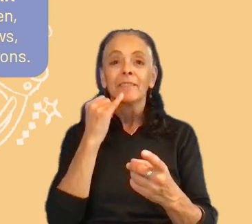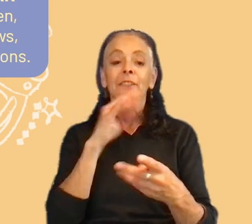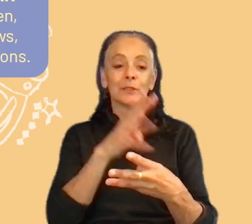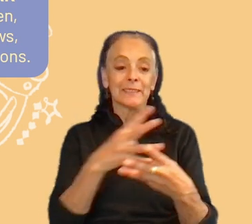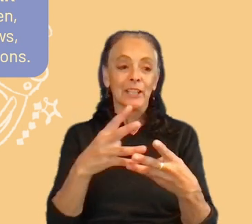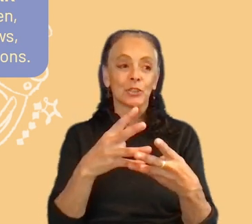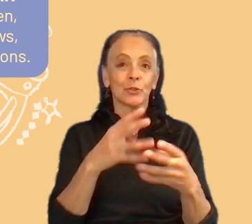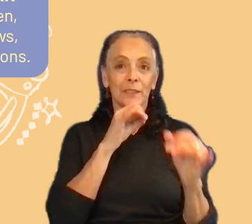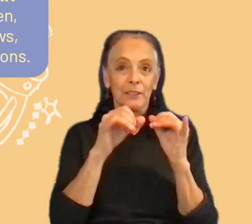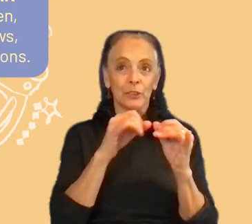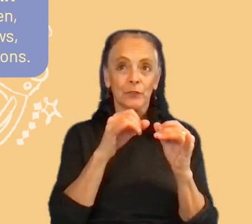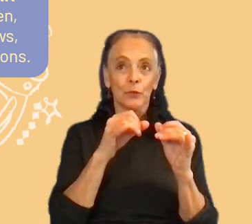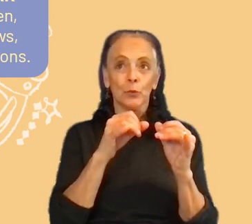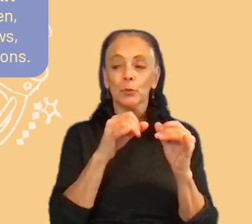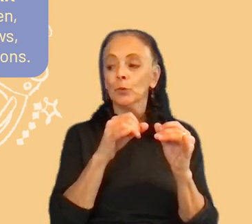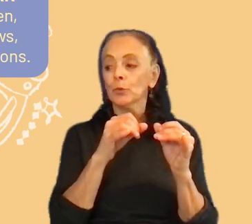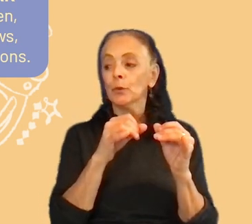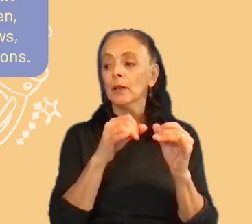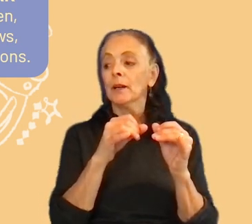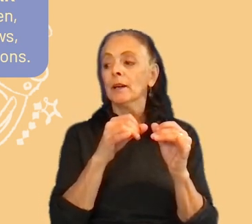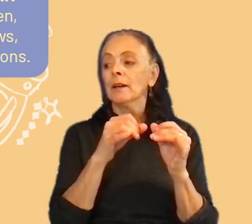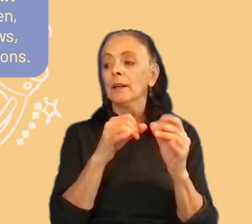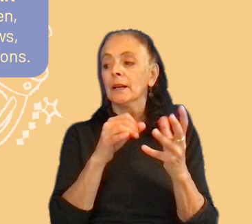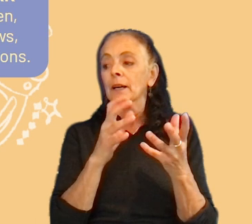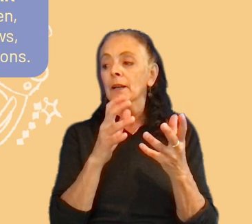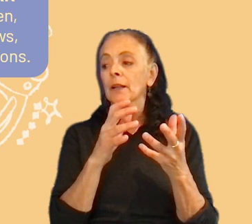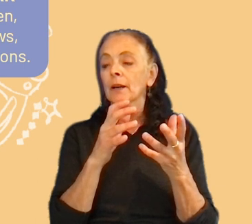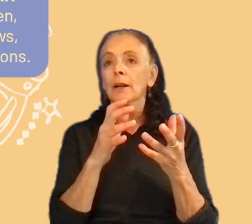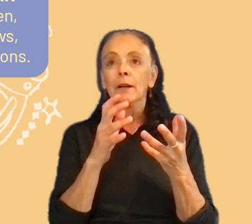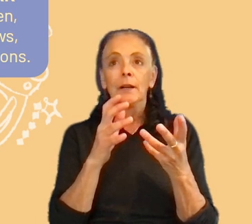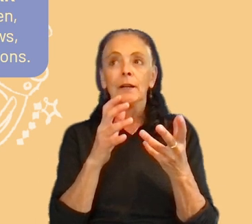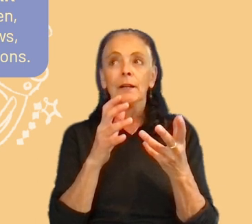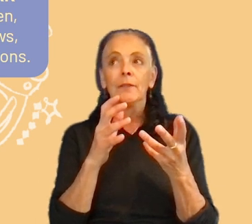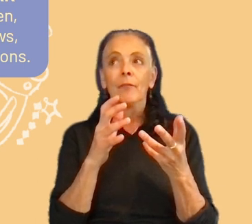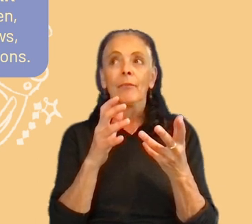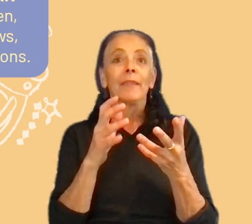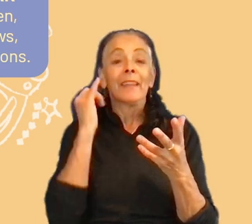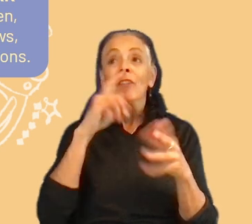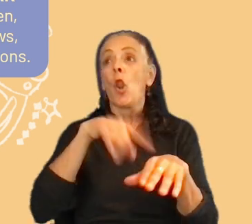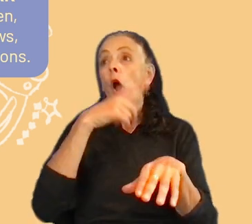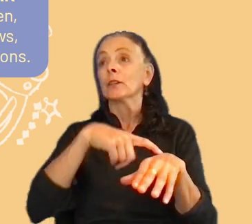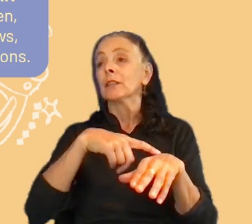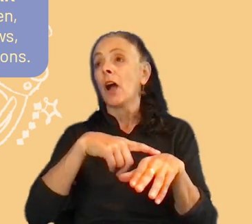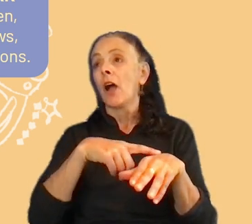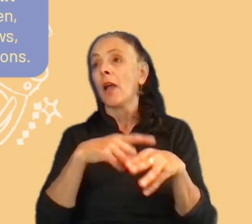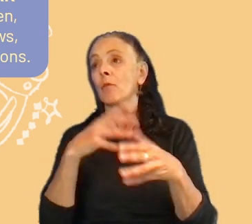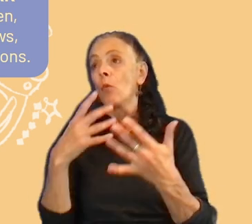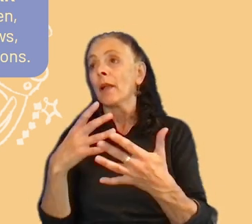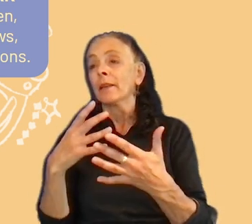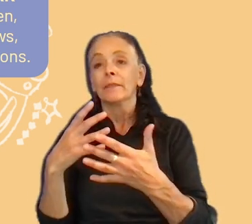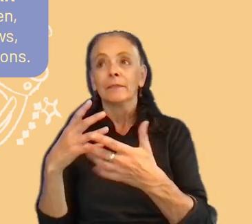that we had, uh, people had a, uh, right, a high, uh, absence rate and couldn't,